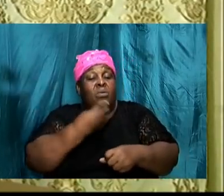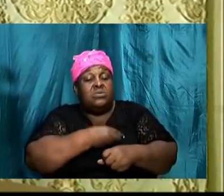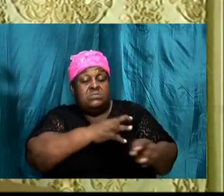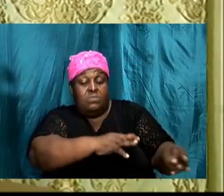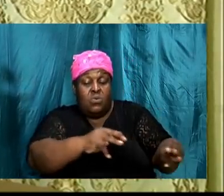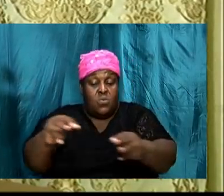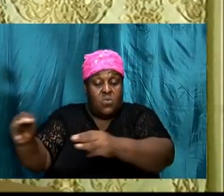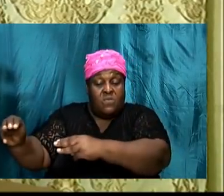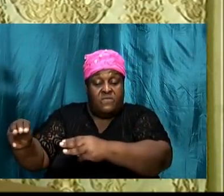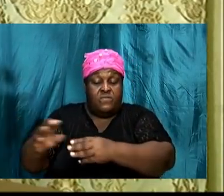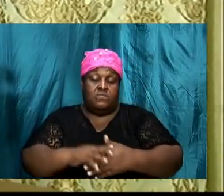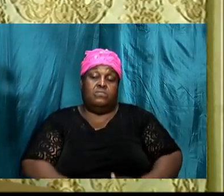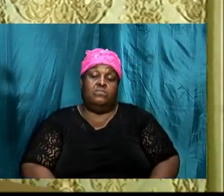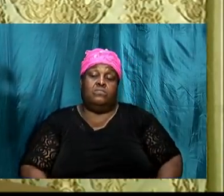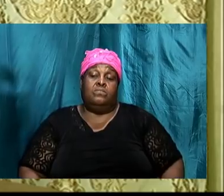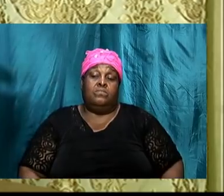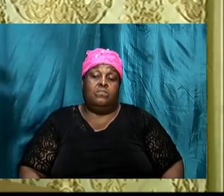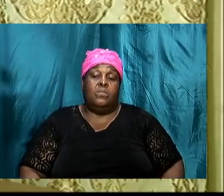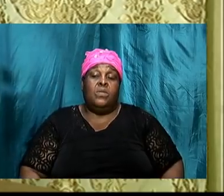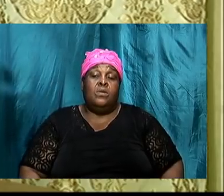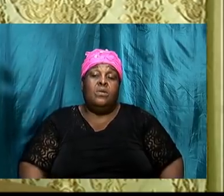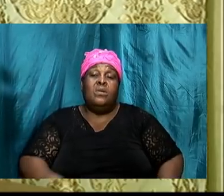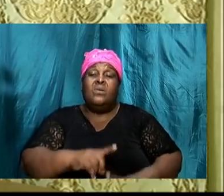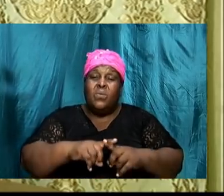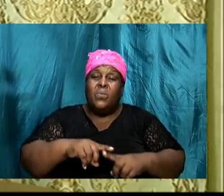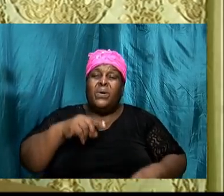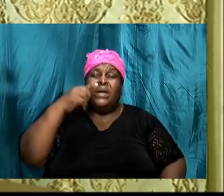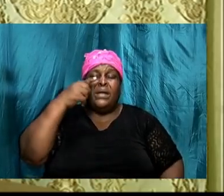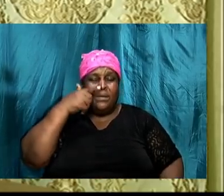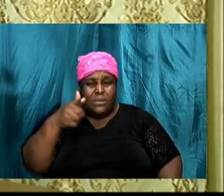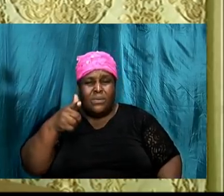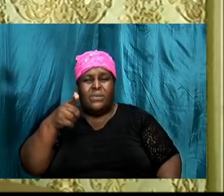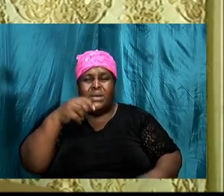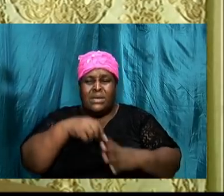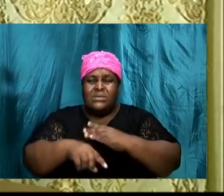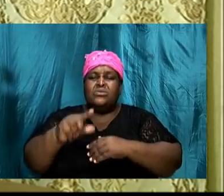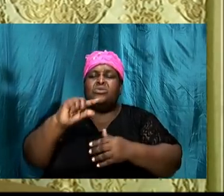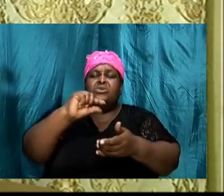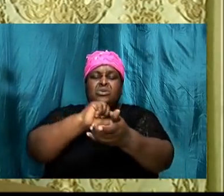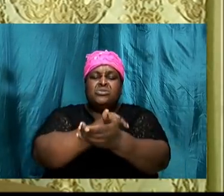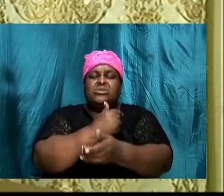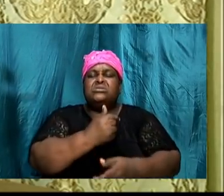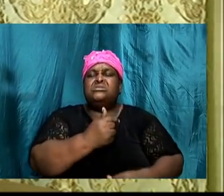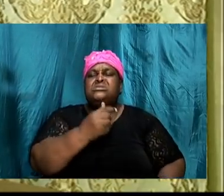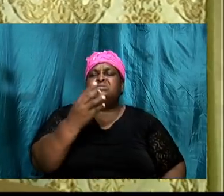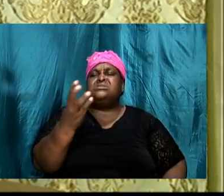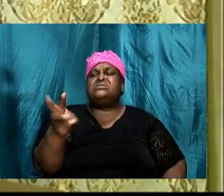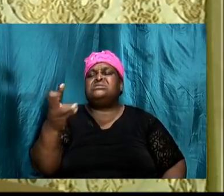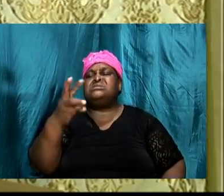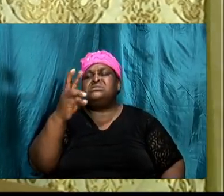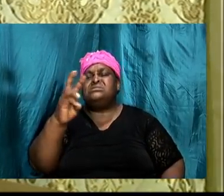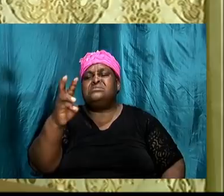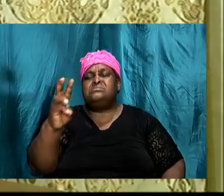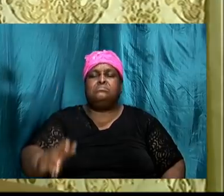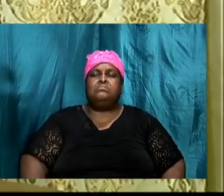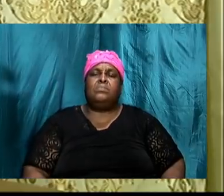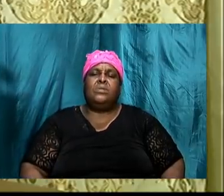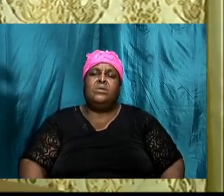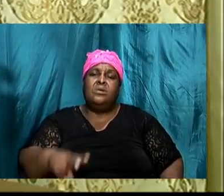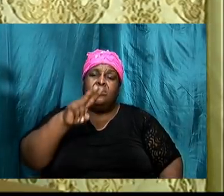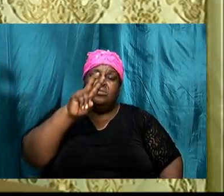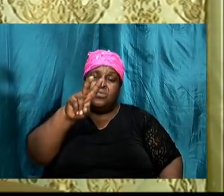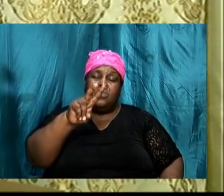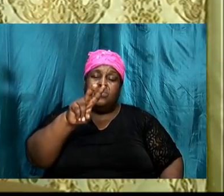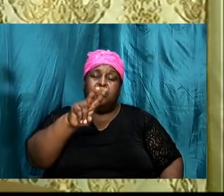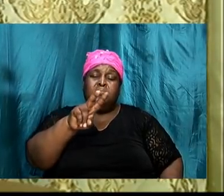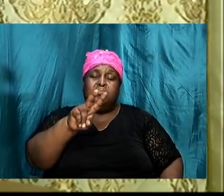influential and when we look into Genesis chapter 16, 2 and